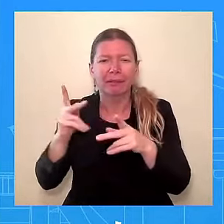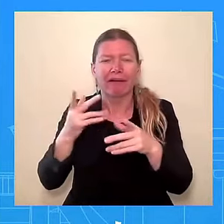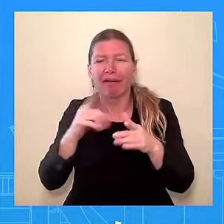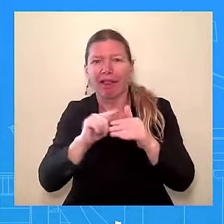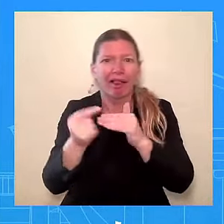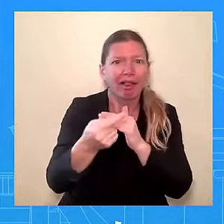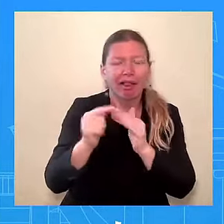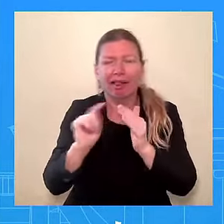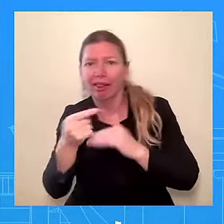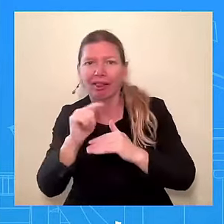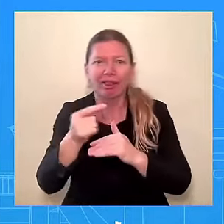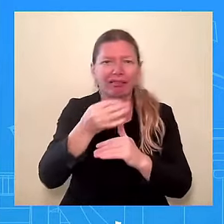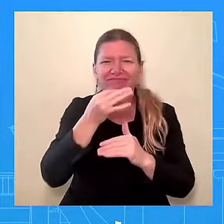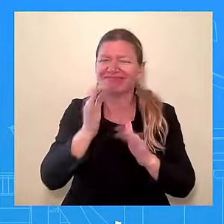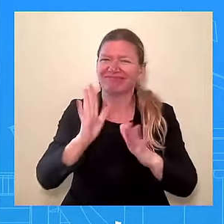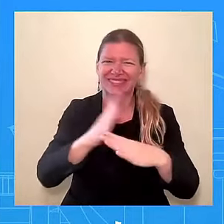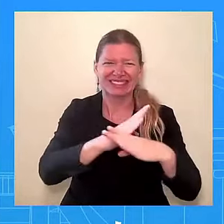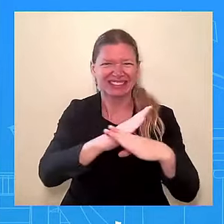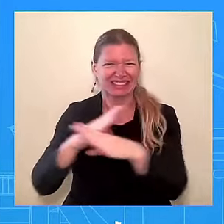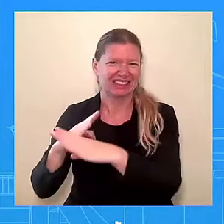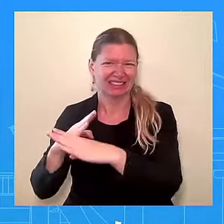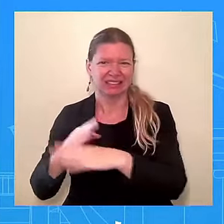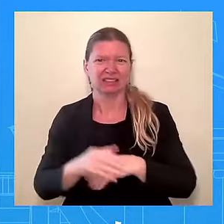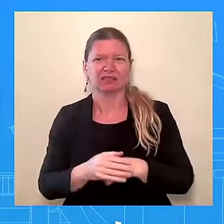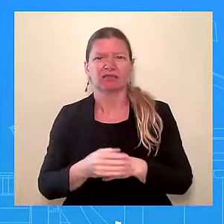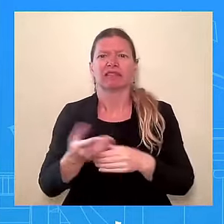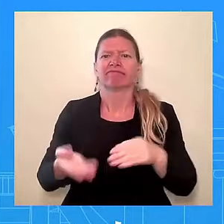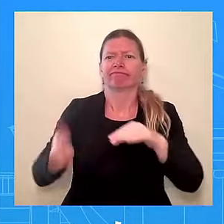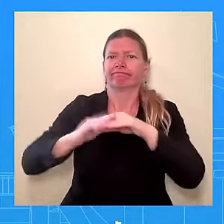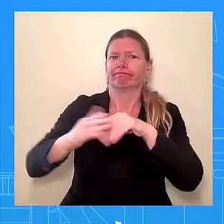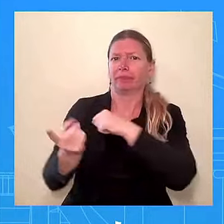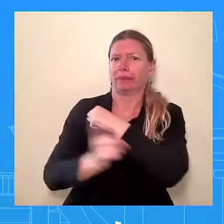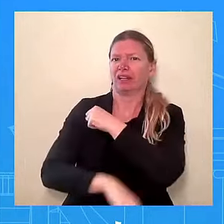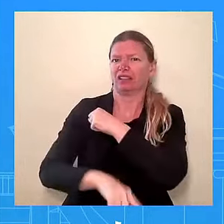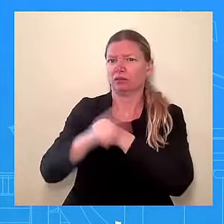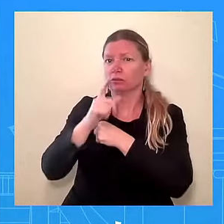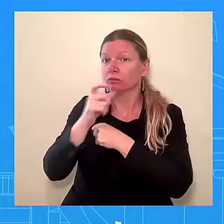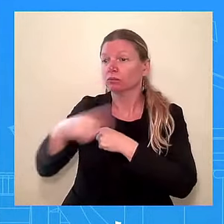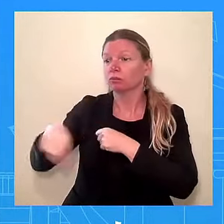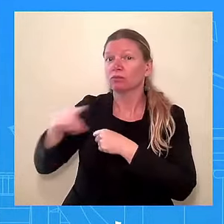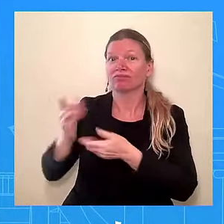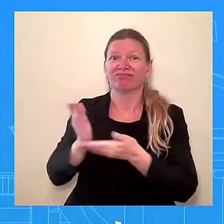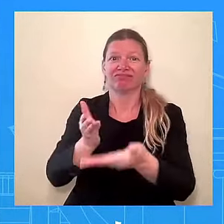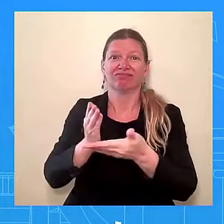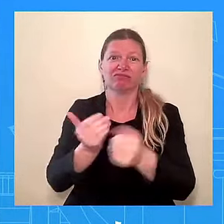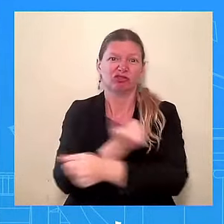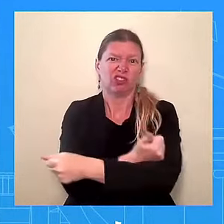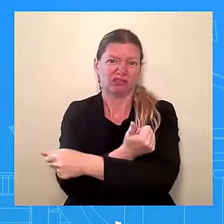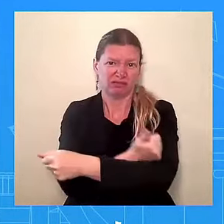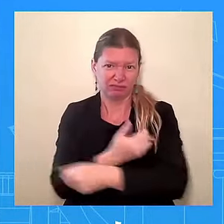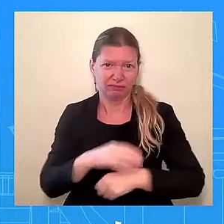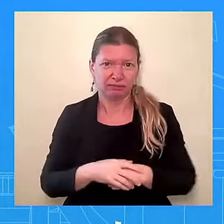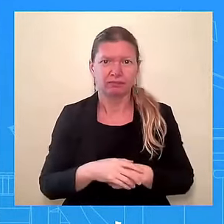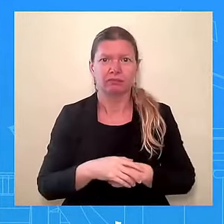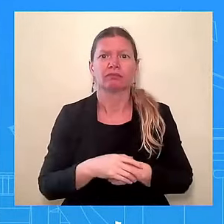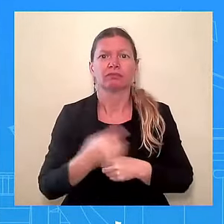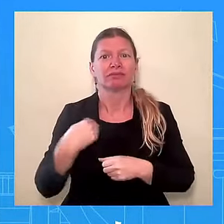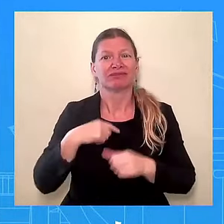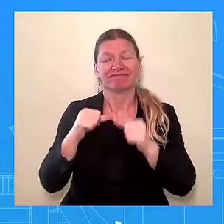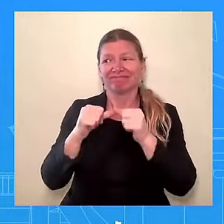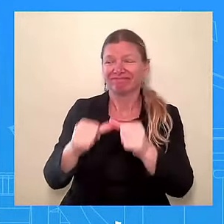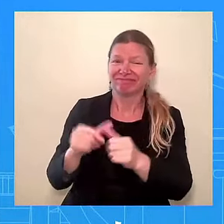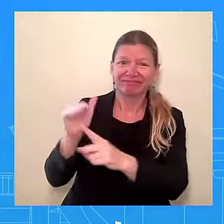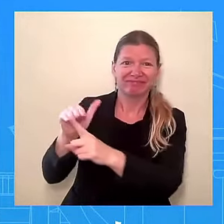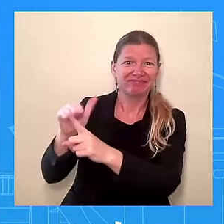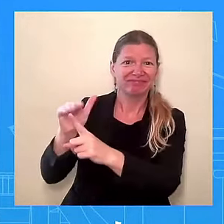on Congress to pass the Bipartisan Border Security Agreement, which would deliver funding for thousands more border agents